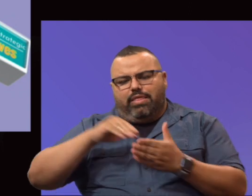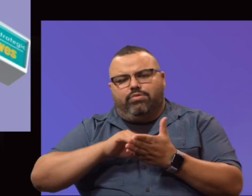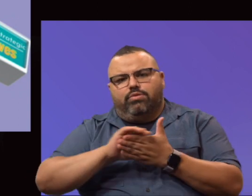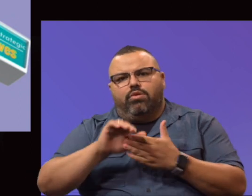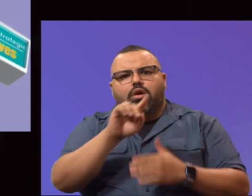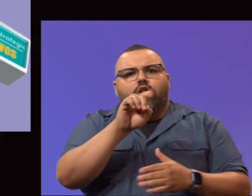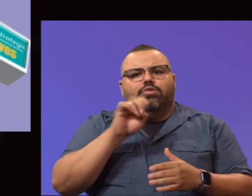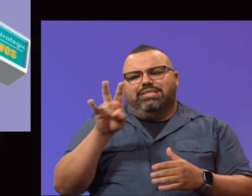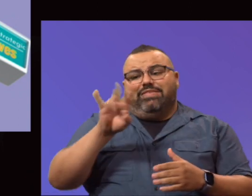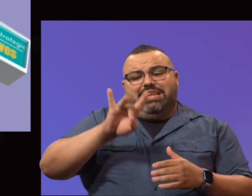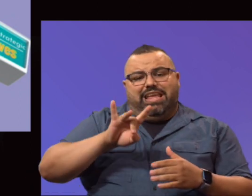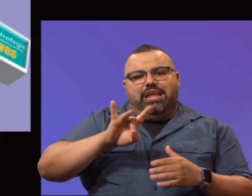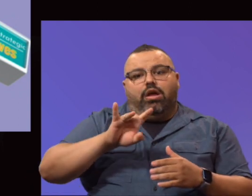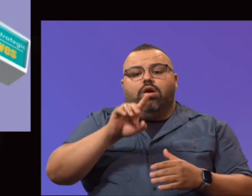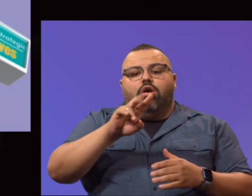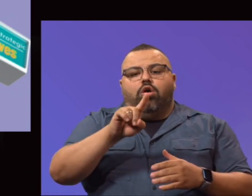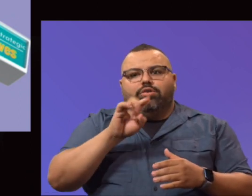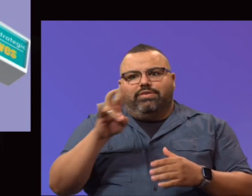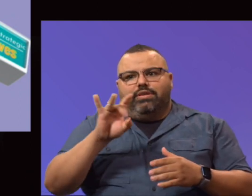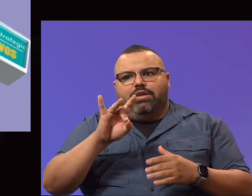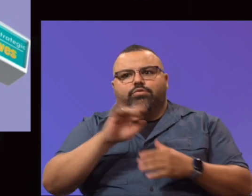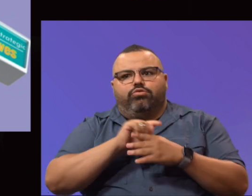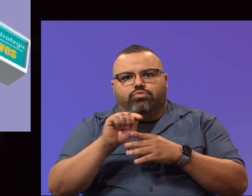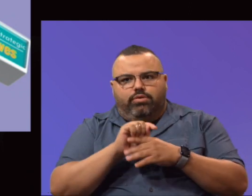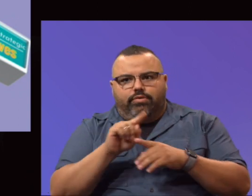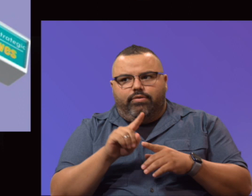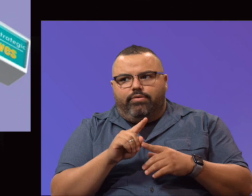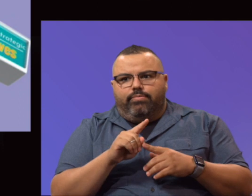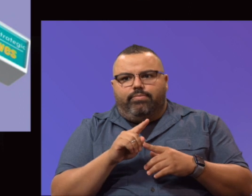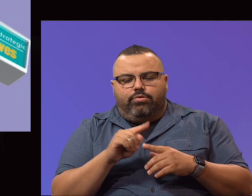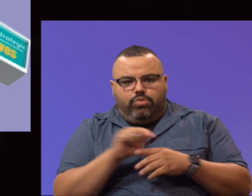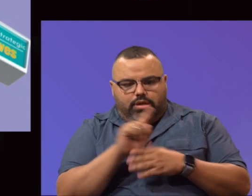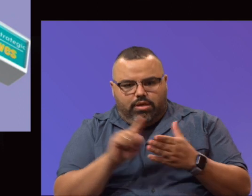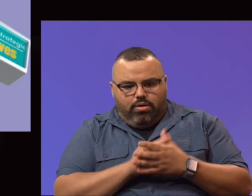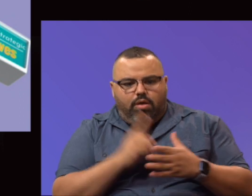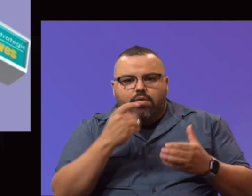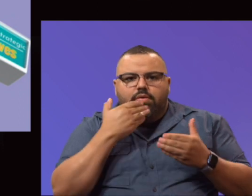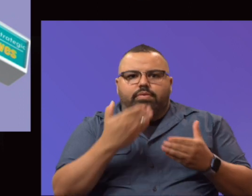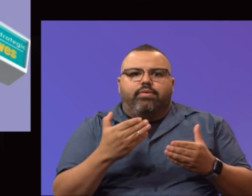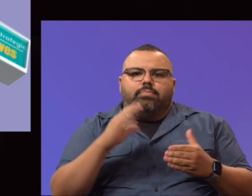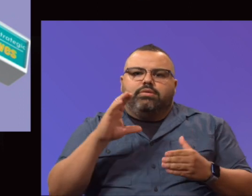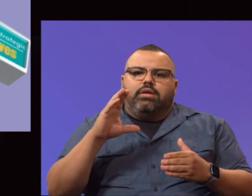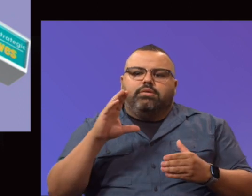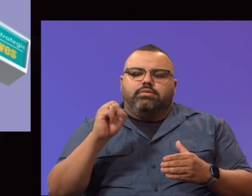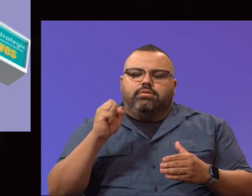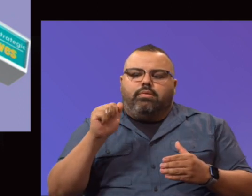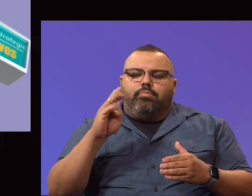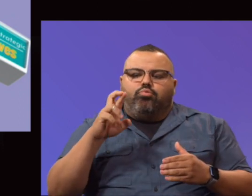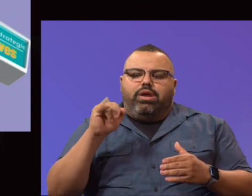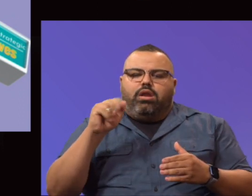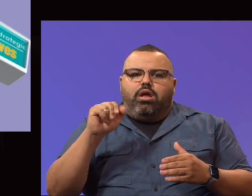178 were trained, and just under 1,500 training hours. I want to thank Ms. Campbell, Sabrina Campbell,